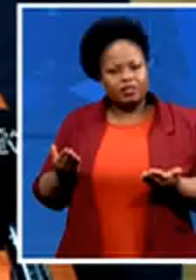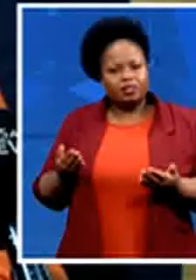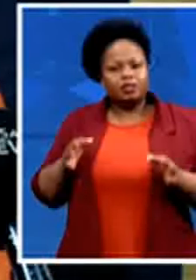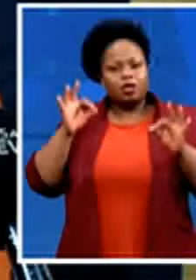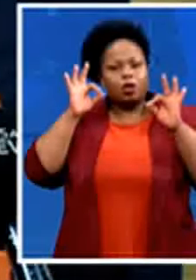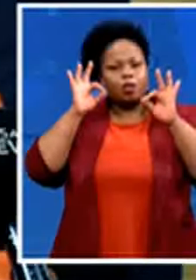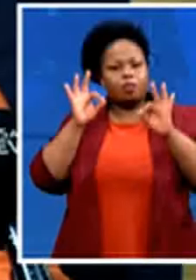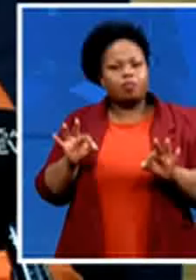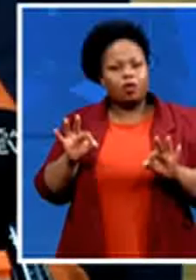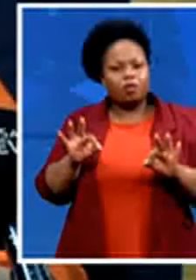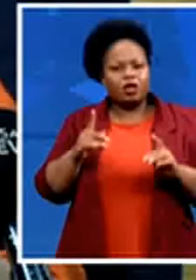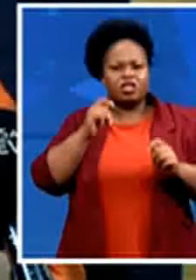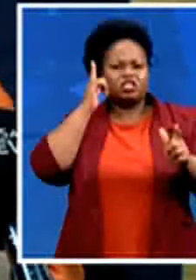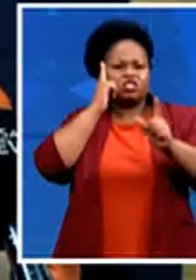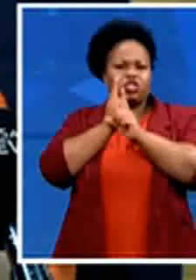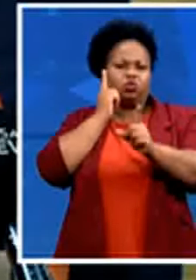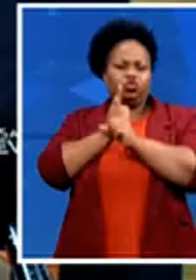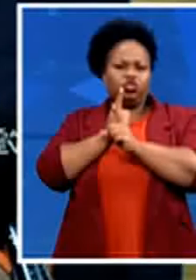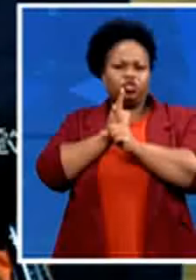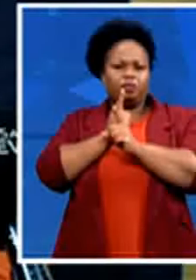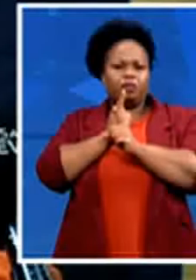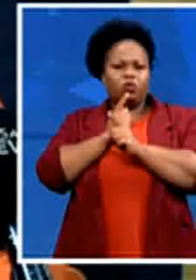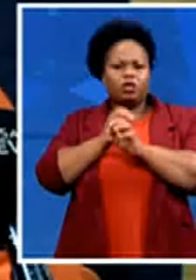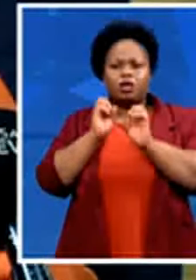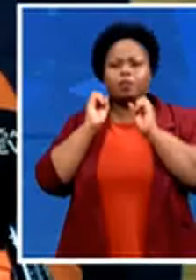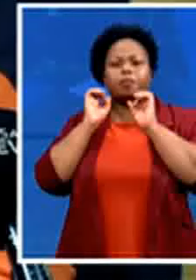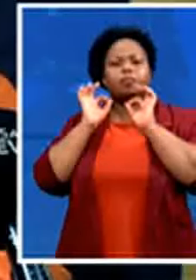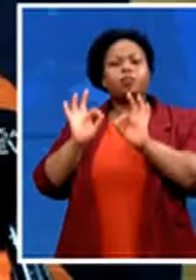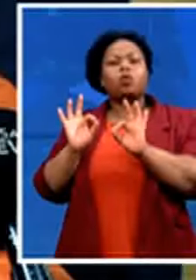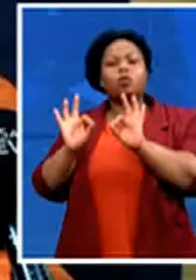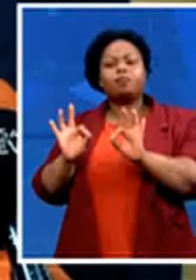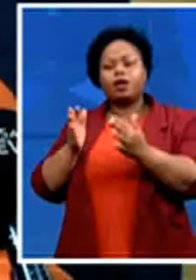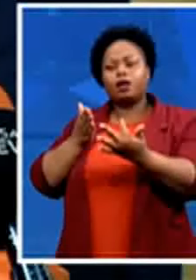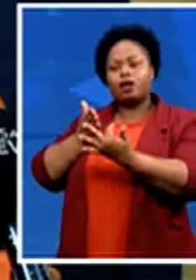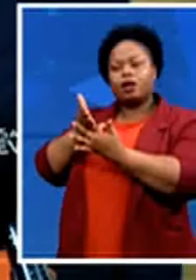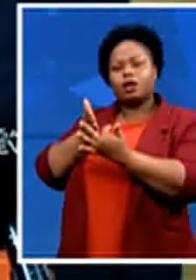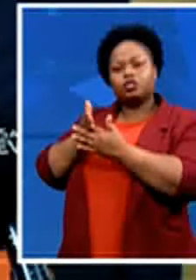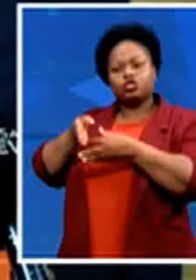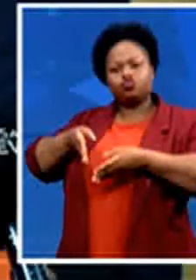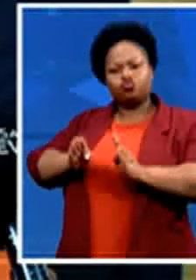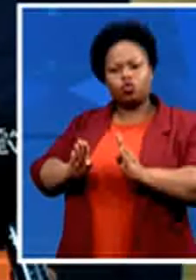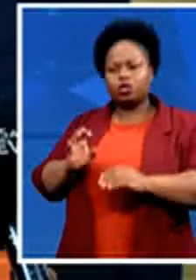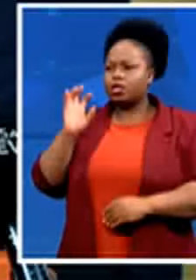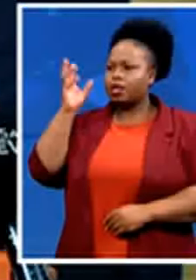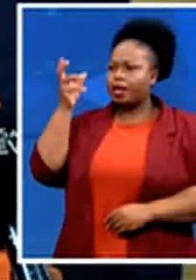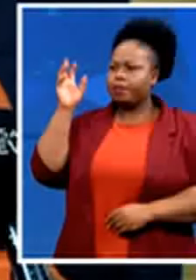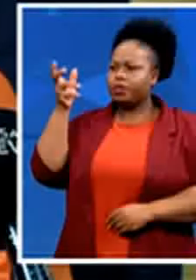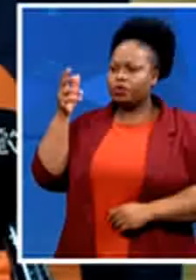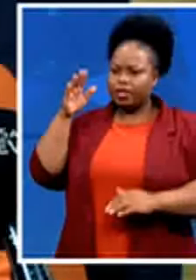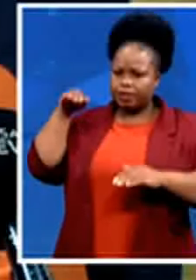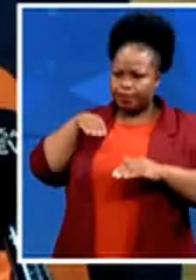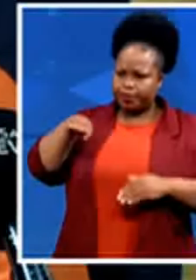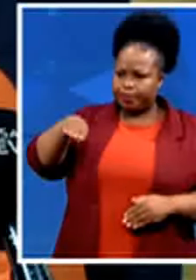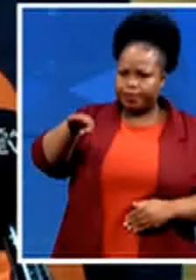with proper access roads where the ambulance can come in where the fire engines can come in